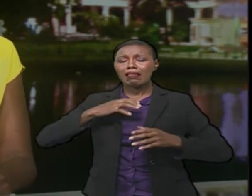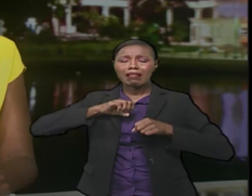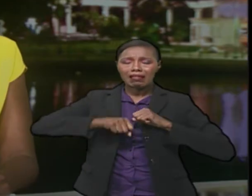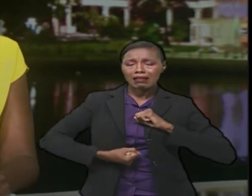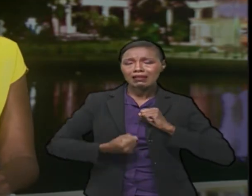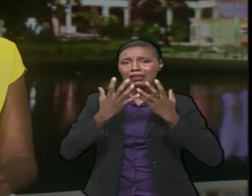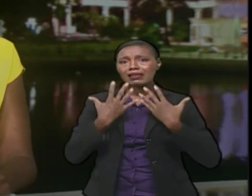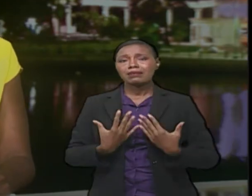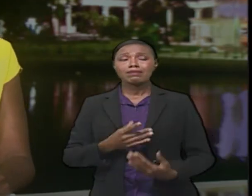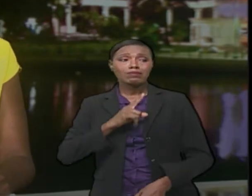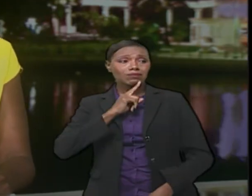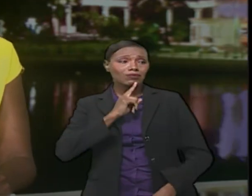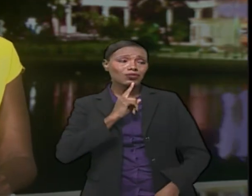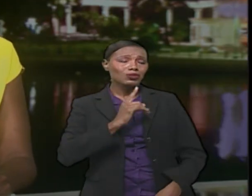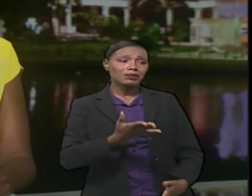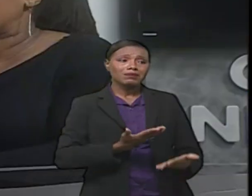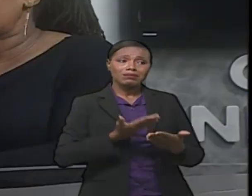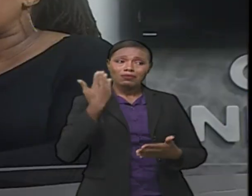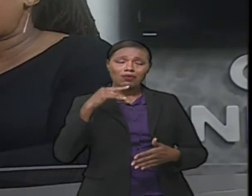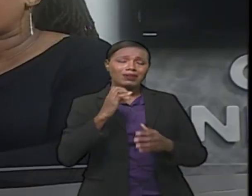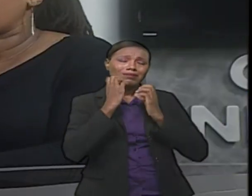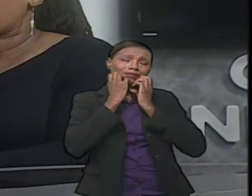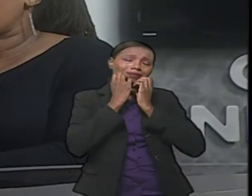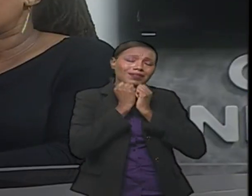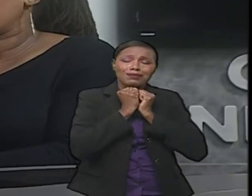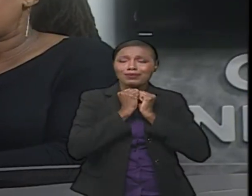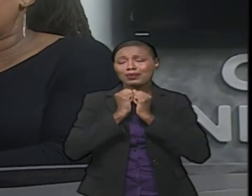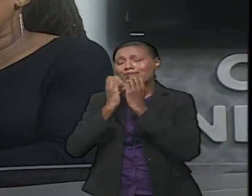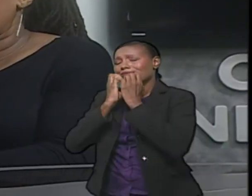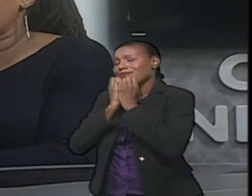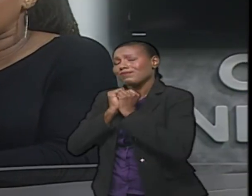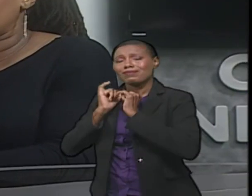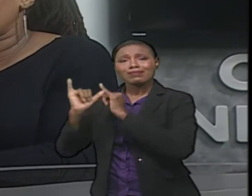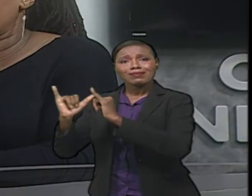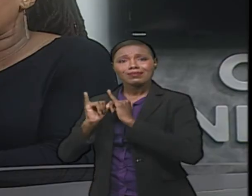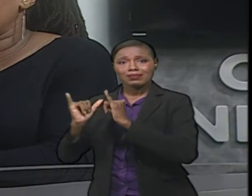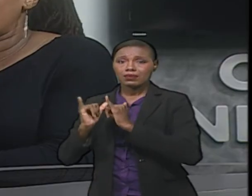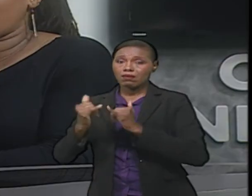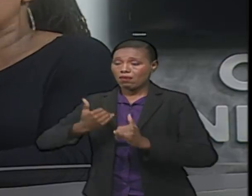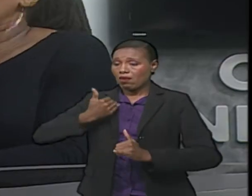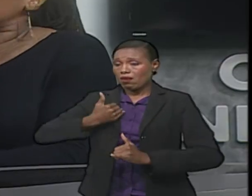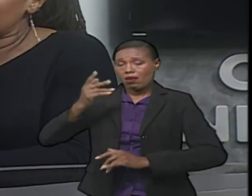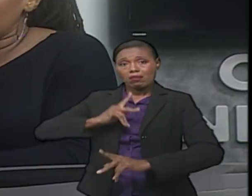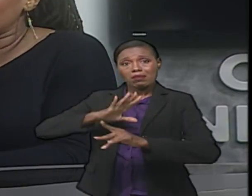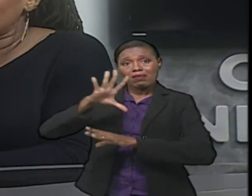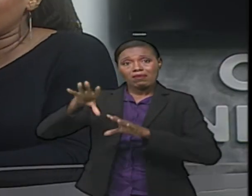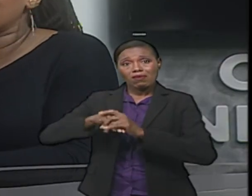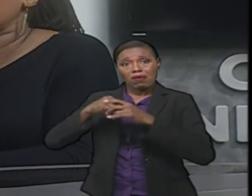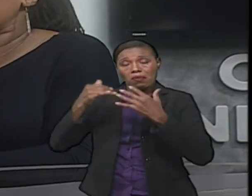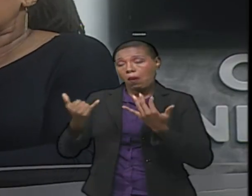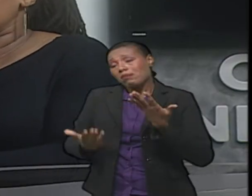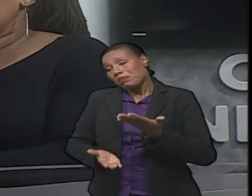as you said, he had a genuine love for the media, and we loved him back. For many young journalists, or even not-so-young